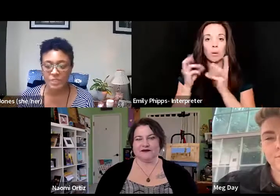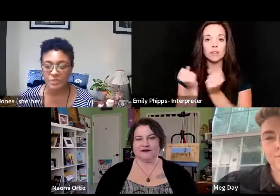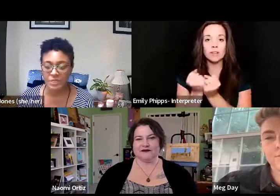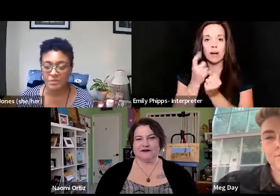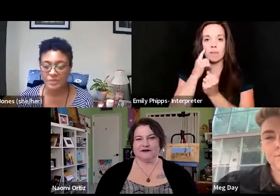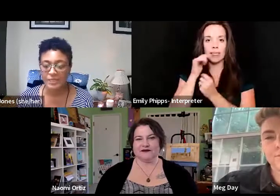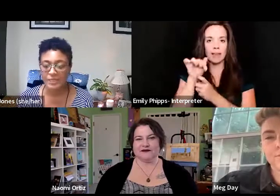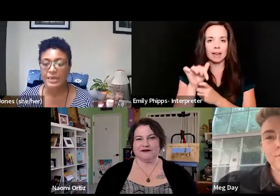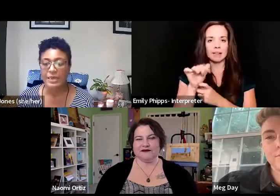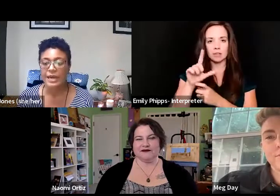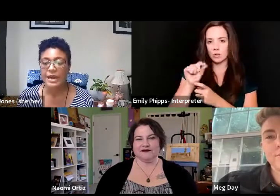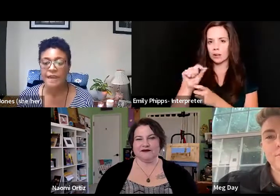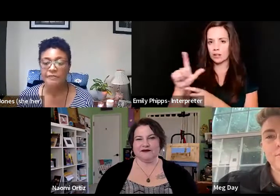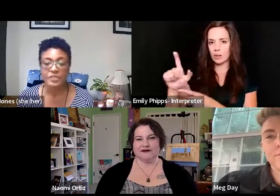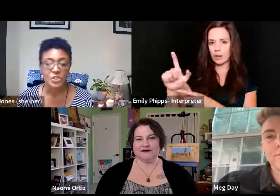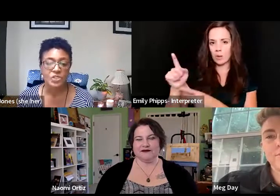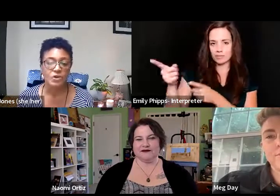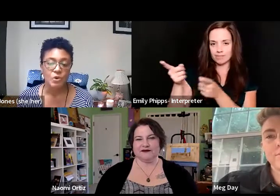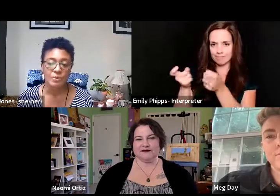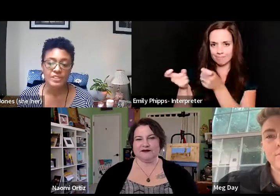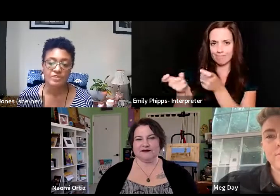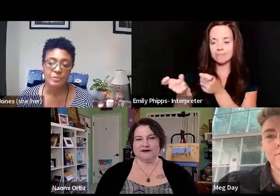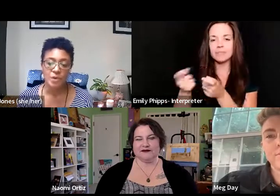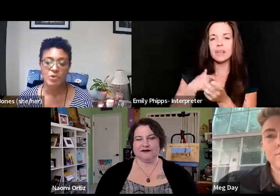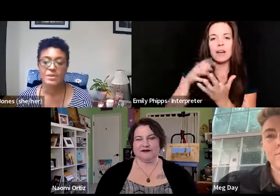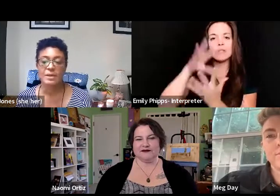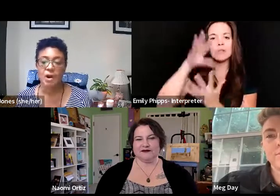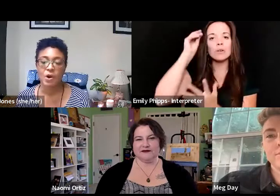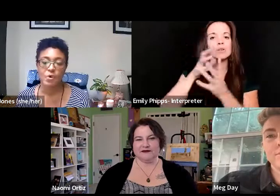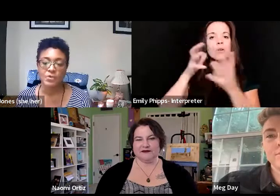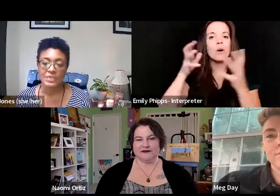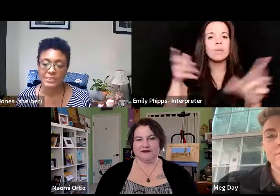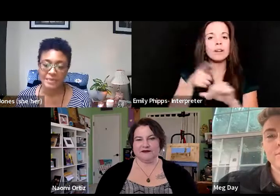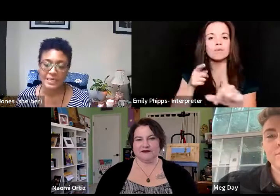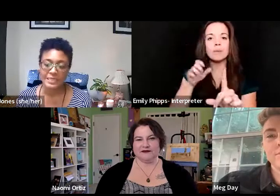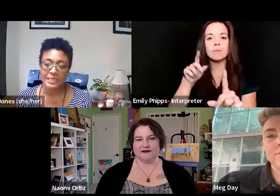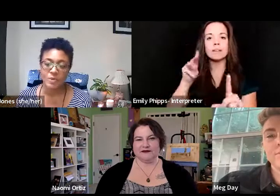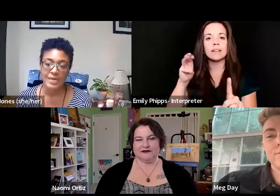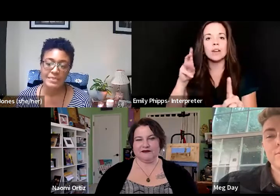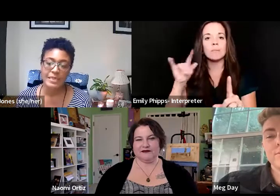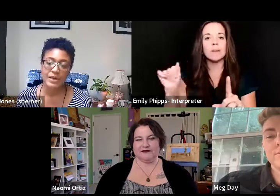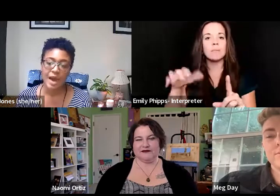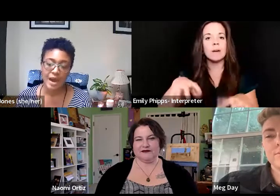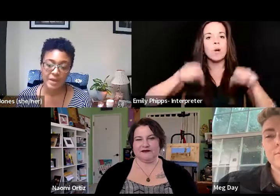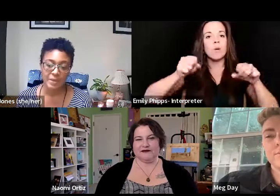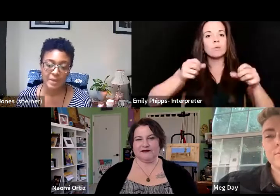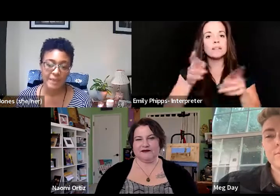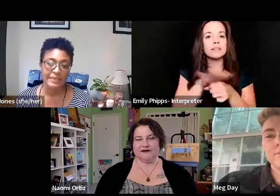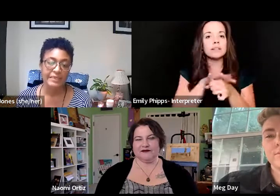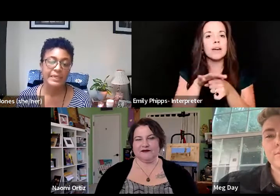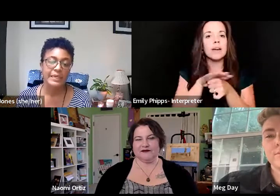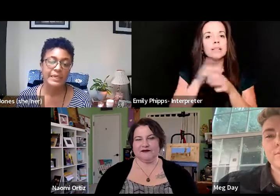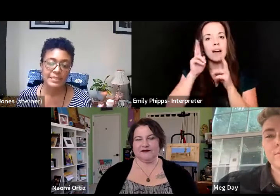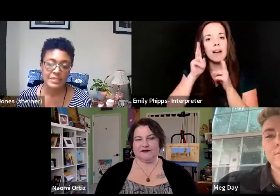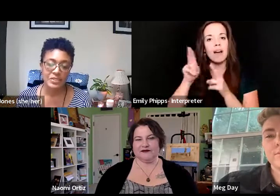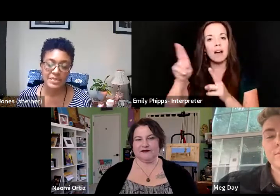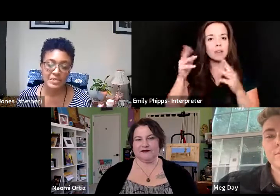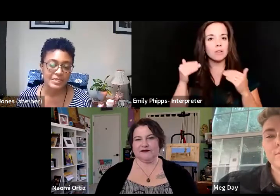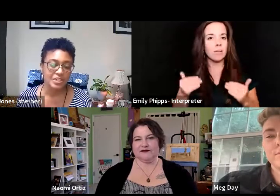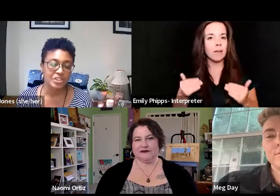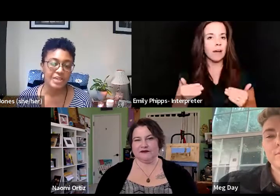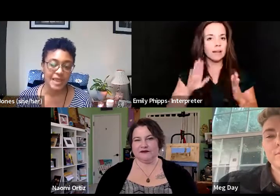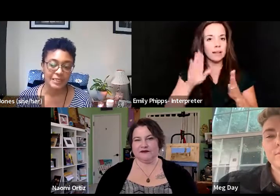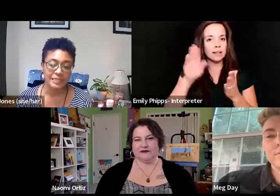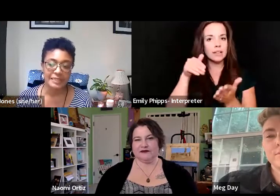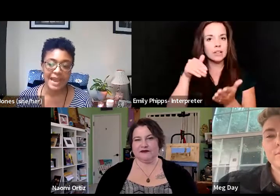Rock in 2021, I've learned so much from Naomi about holding space in ways that honor the body and center